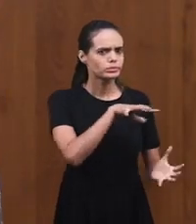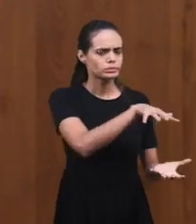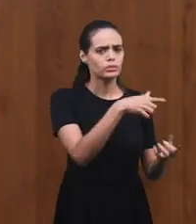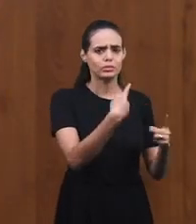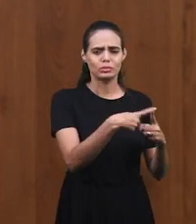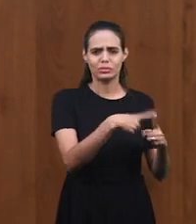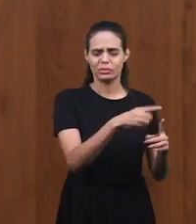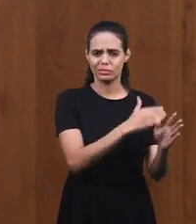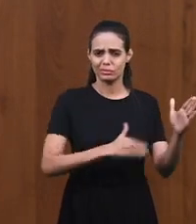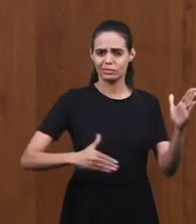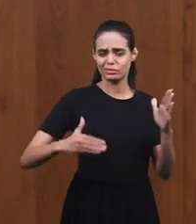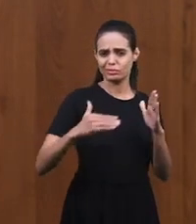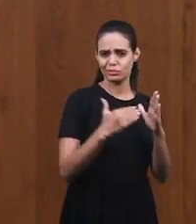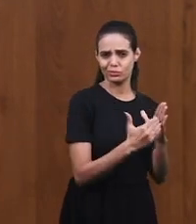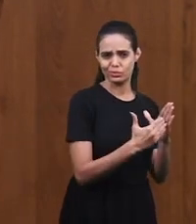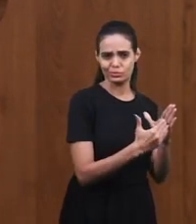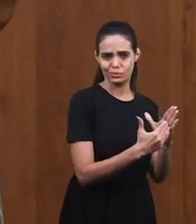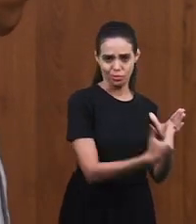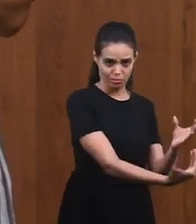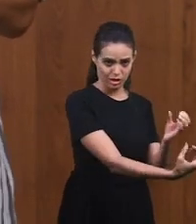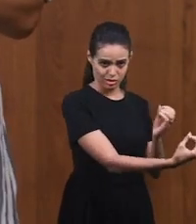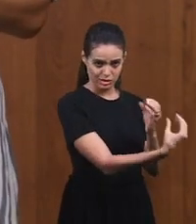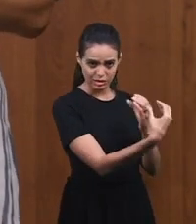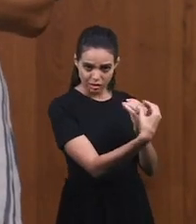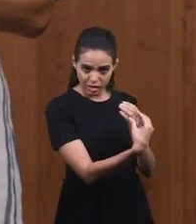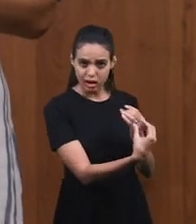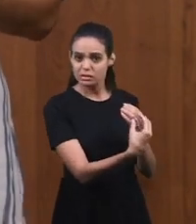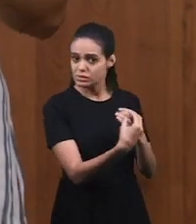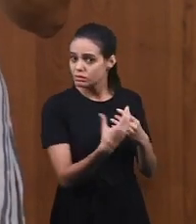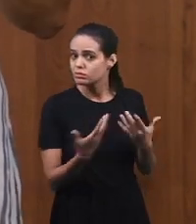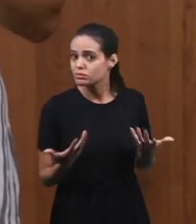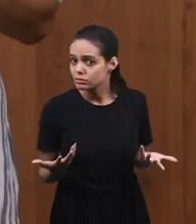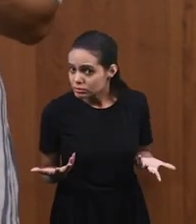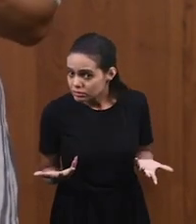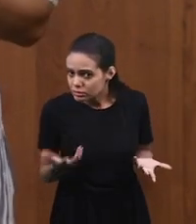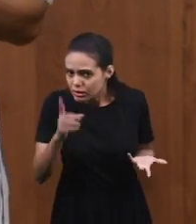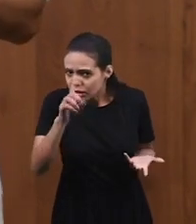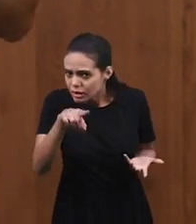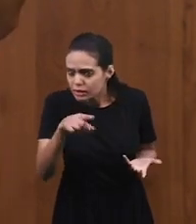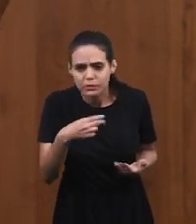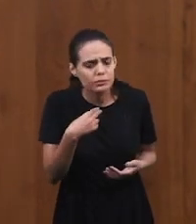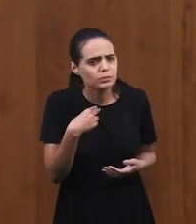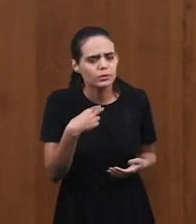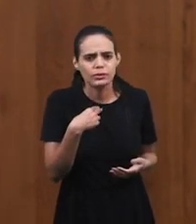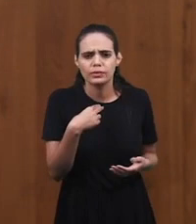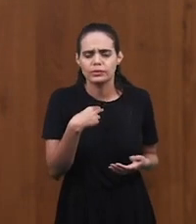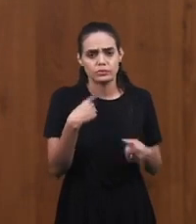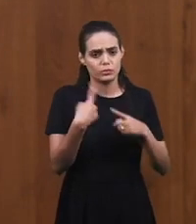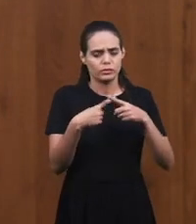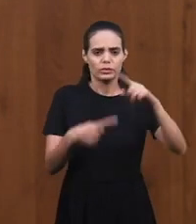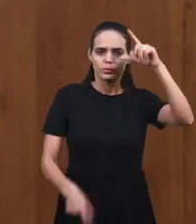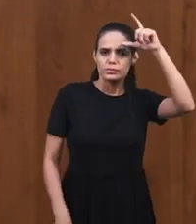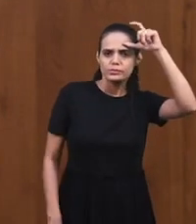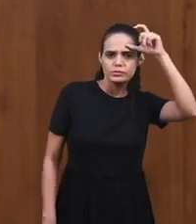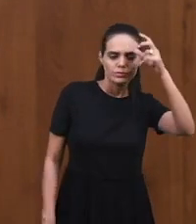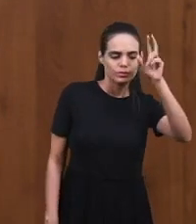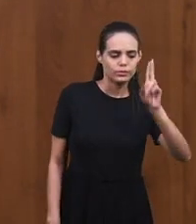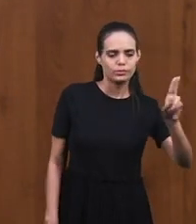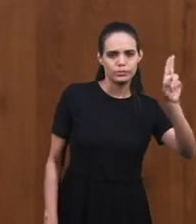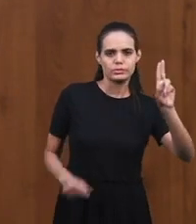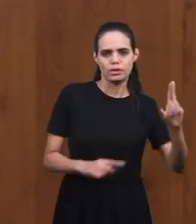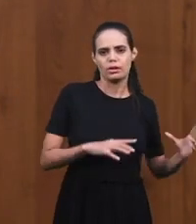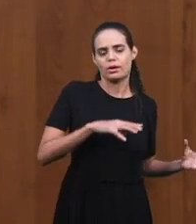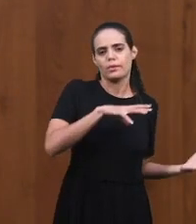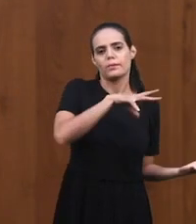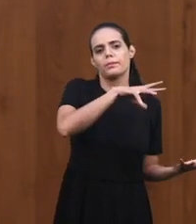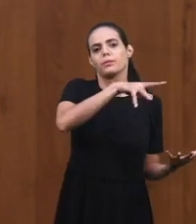Because everything that he had to teach you, he taught you. And the enemy uses these people to deviate them from the presence of the